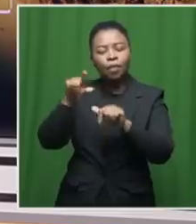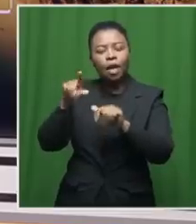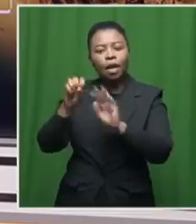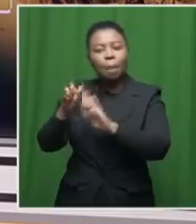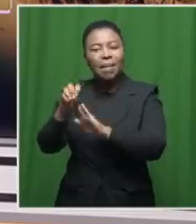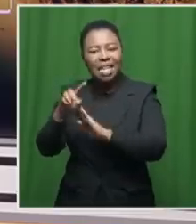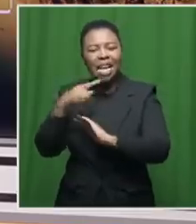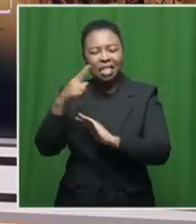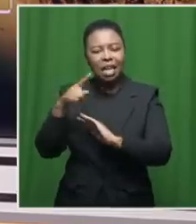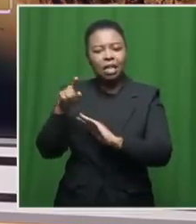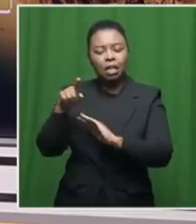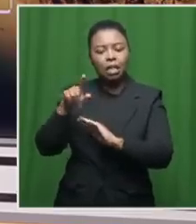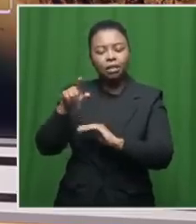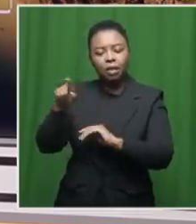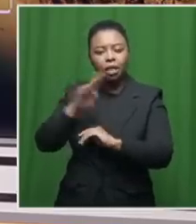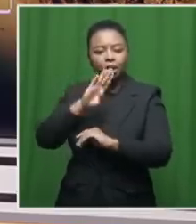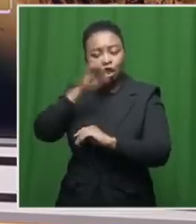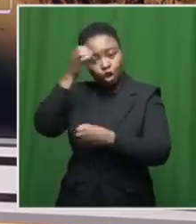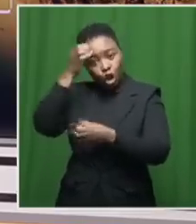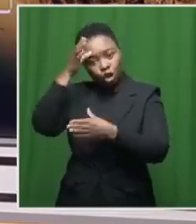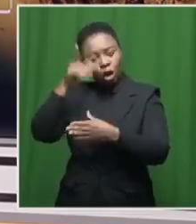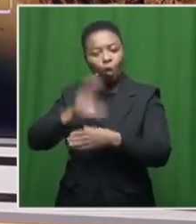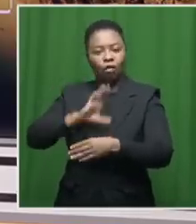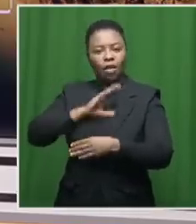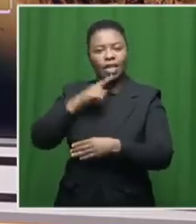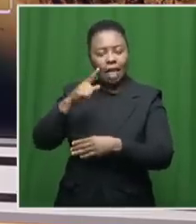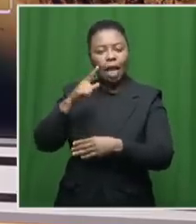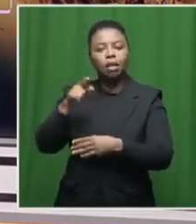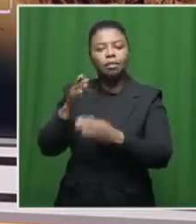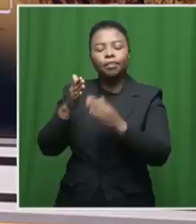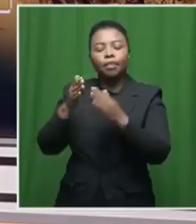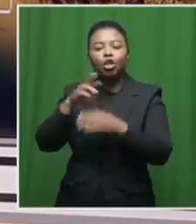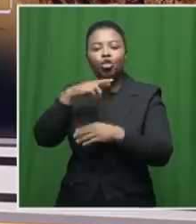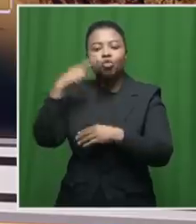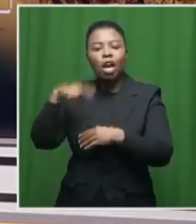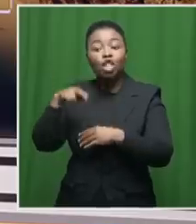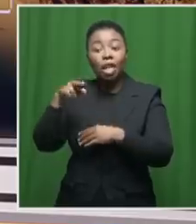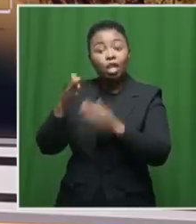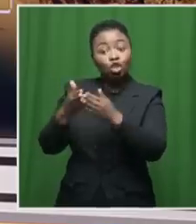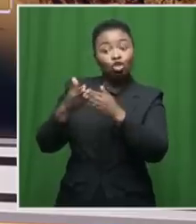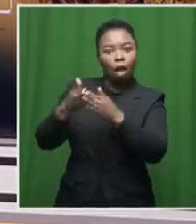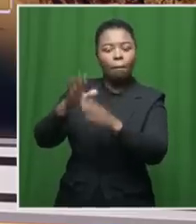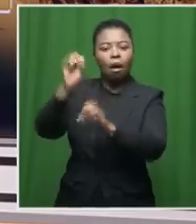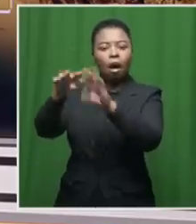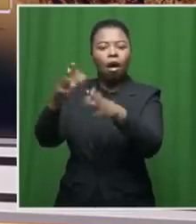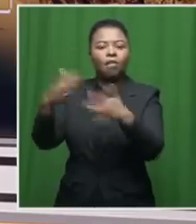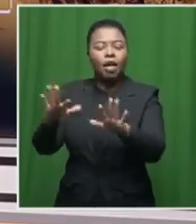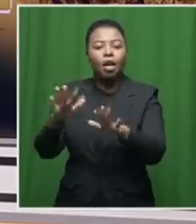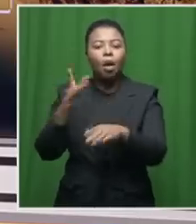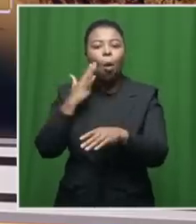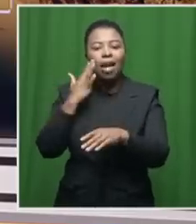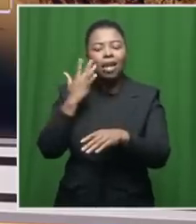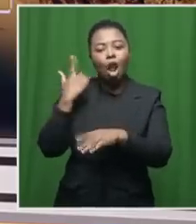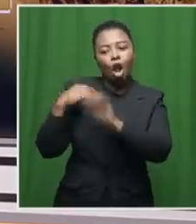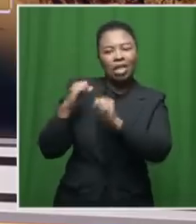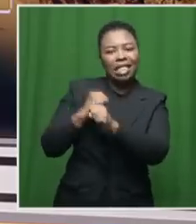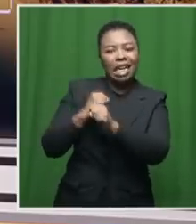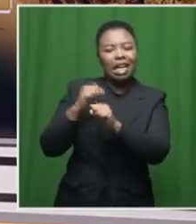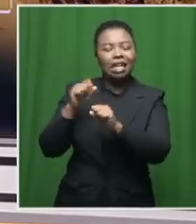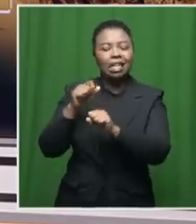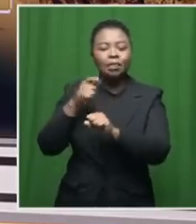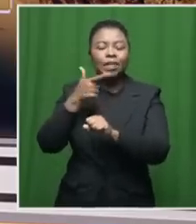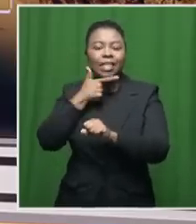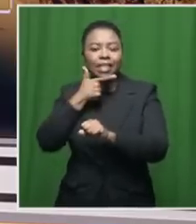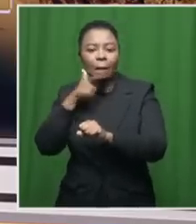was confident that arms and ammunition had been loaded onto a Russian ship near Cape Town in December last year. President